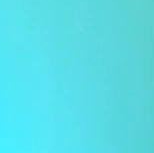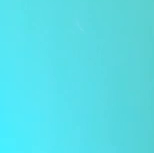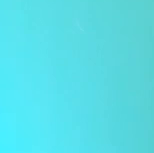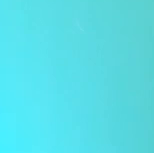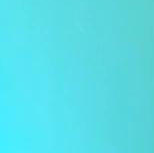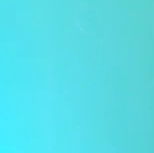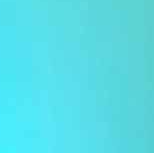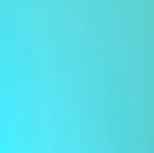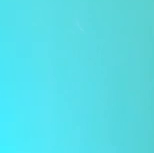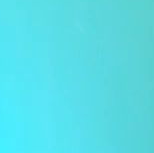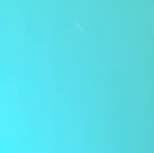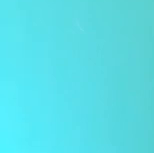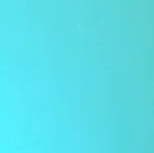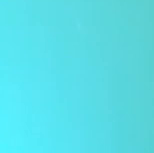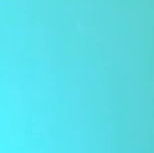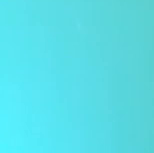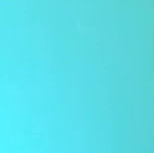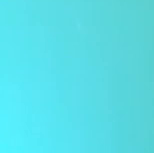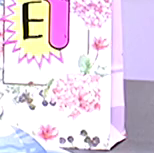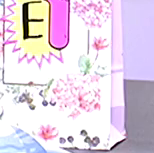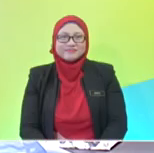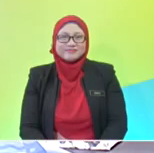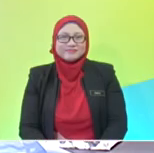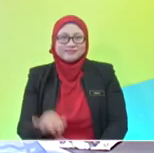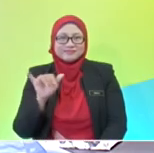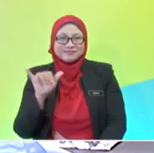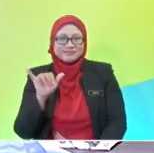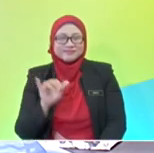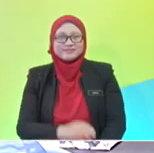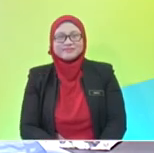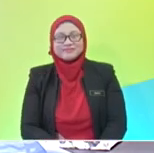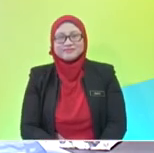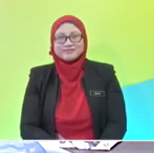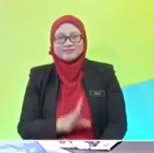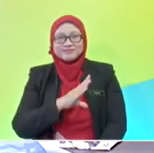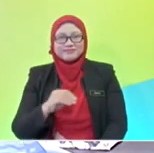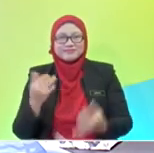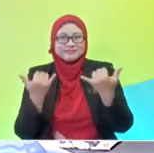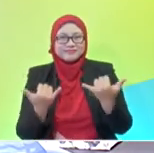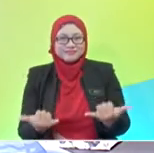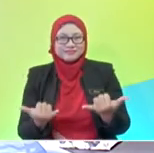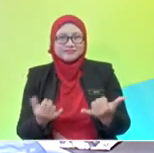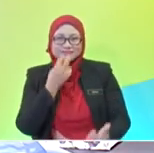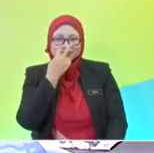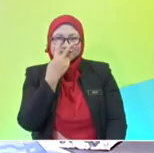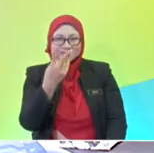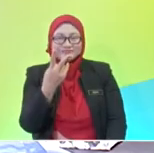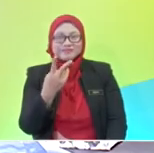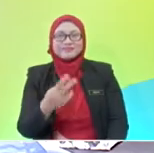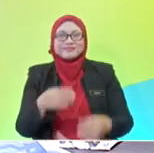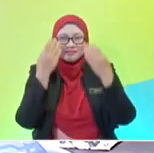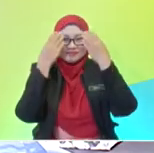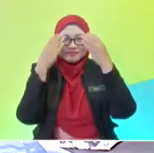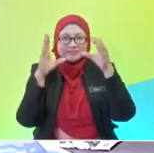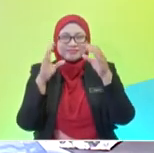are you feeling? Great, thank you for being here with us today. Now, of course you've seen our teachers profile just now. Here she